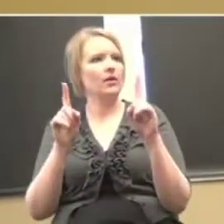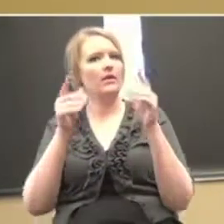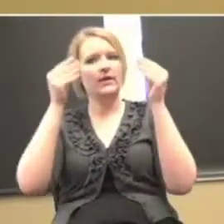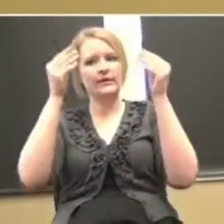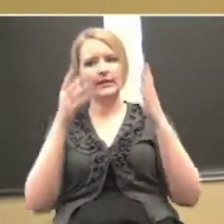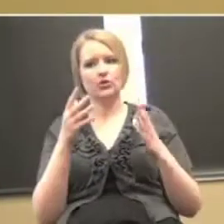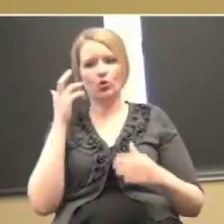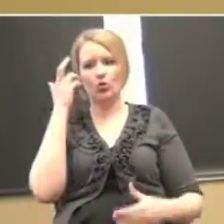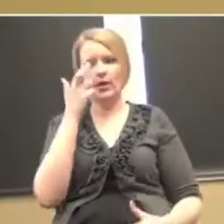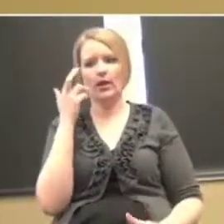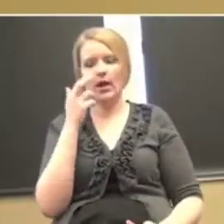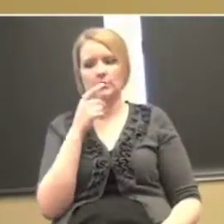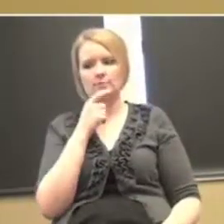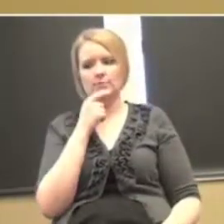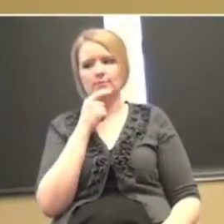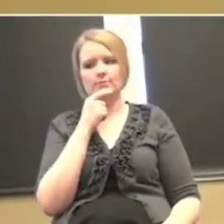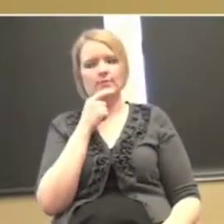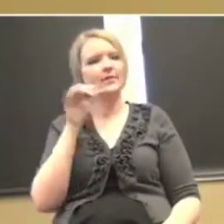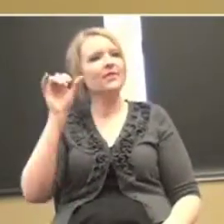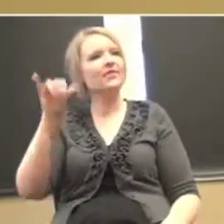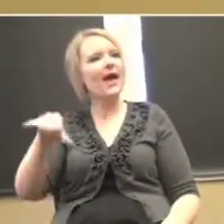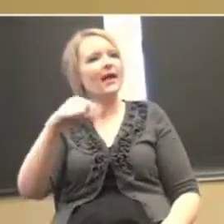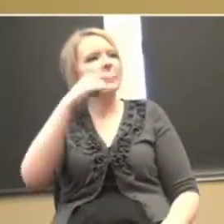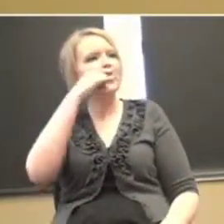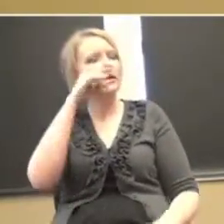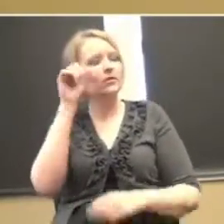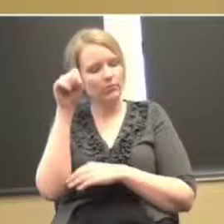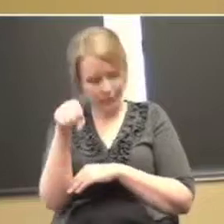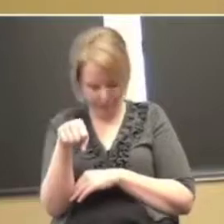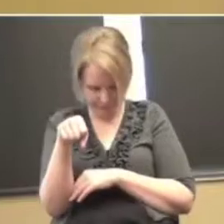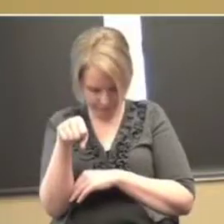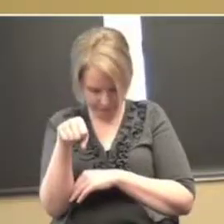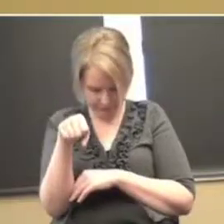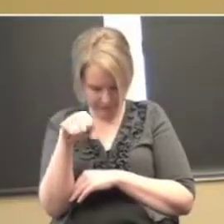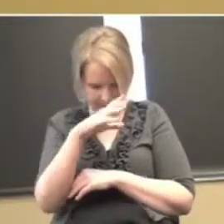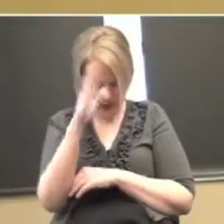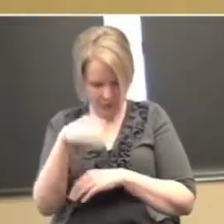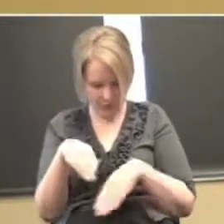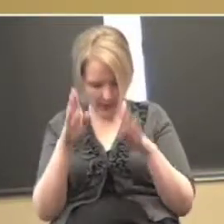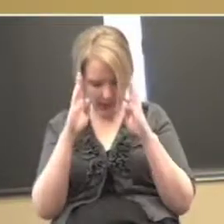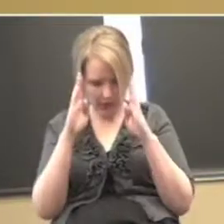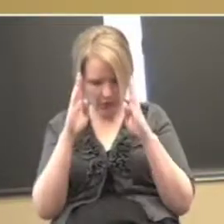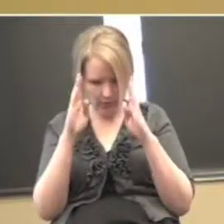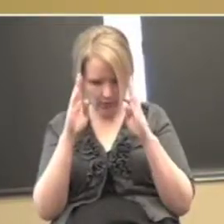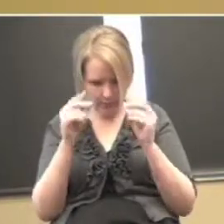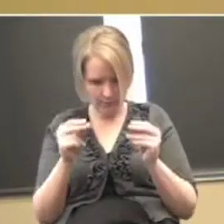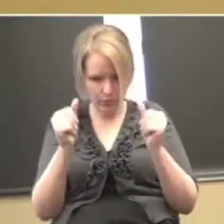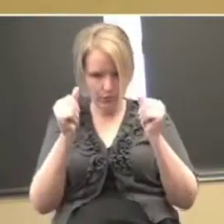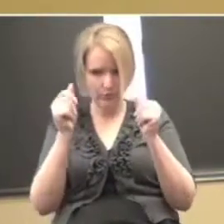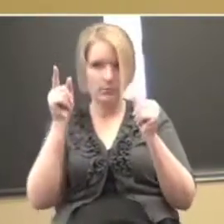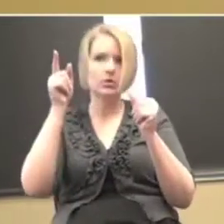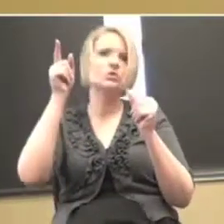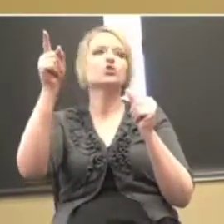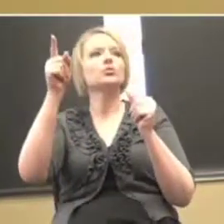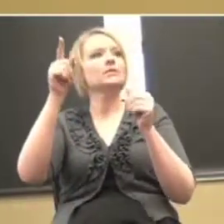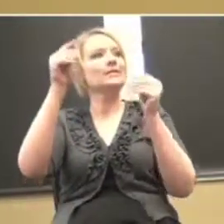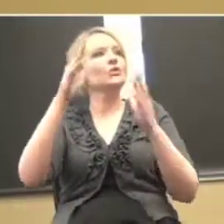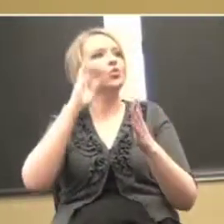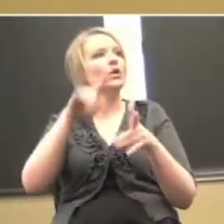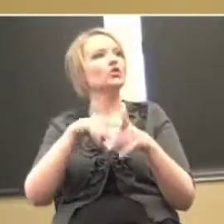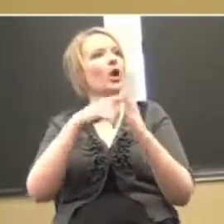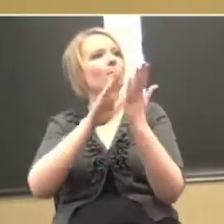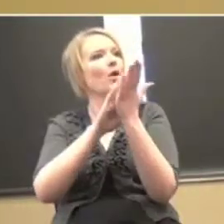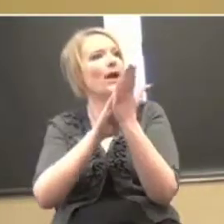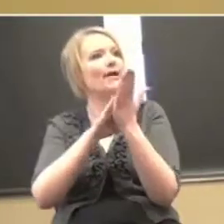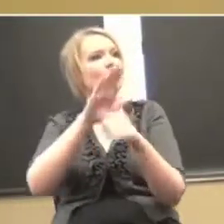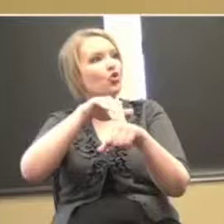to see that, you know, here's this kid who had his head down the whole time, never does squat. All of a sudden we start praising, paying attention to what's going on. We're calling on